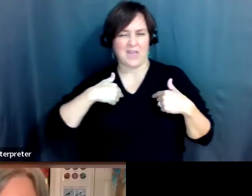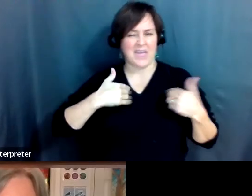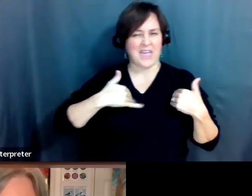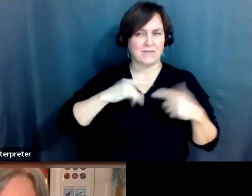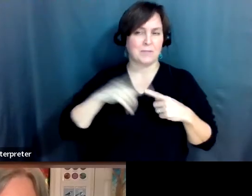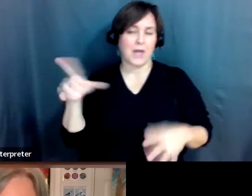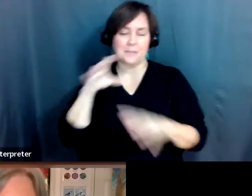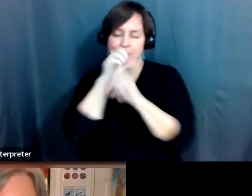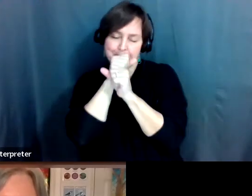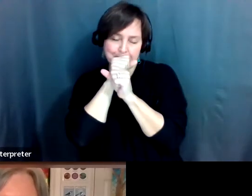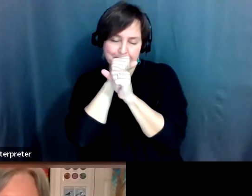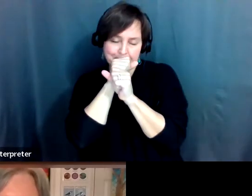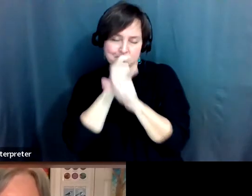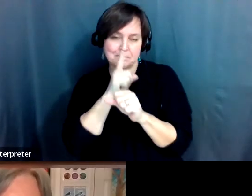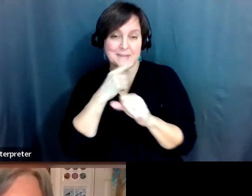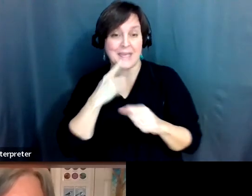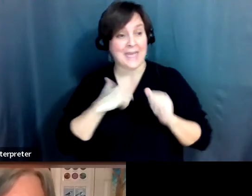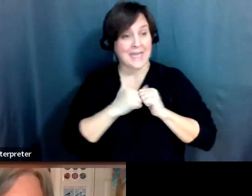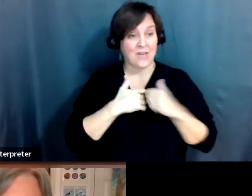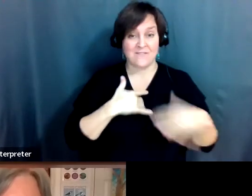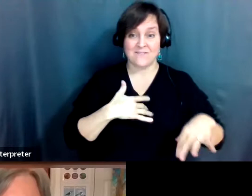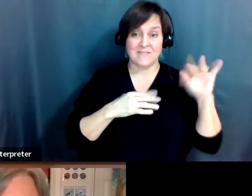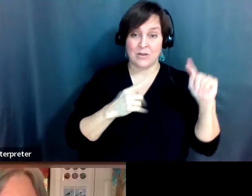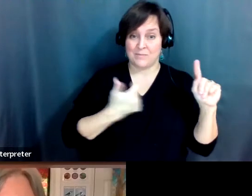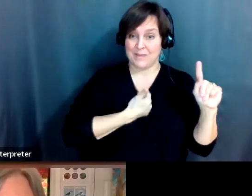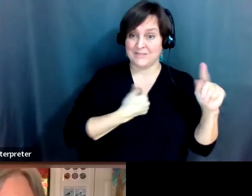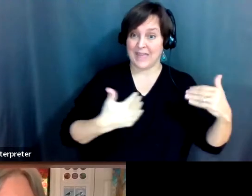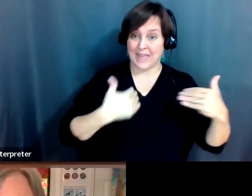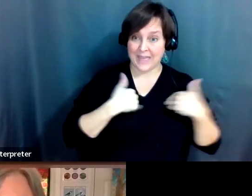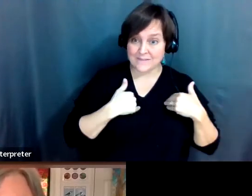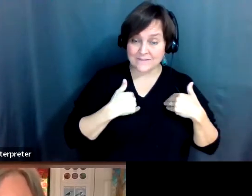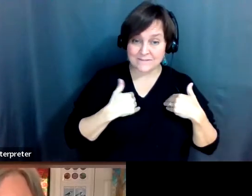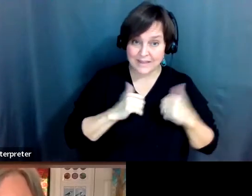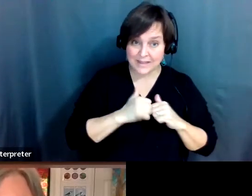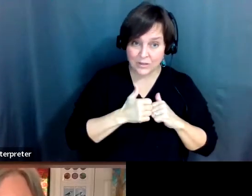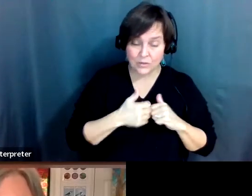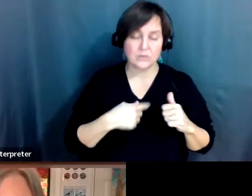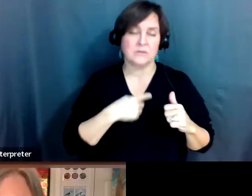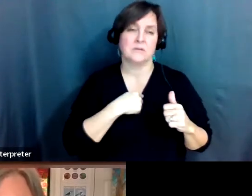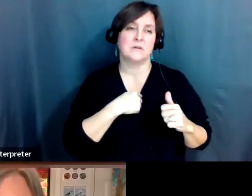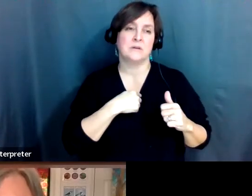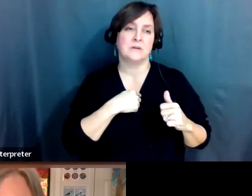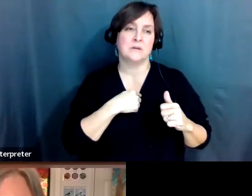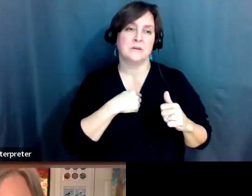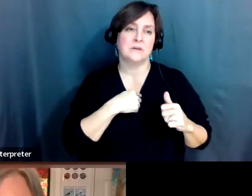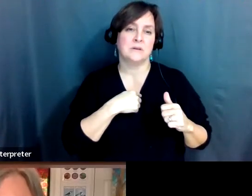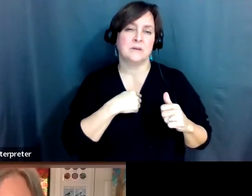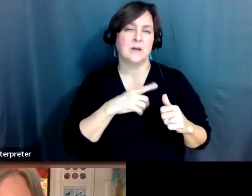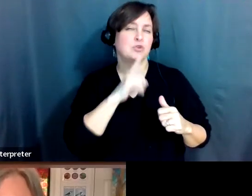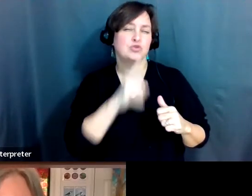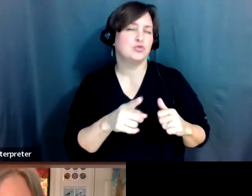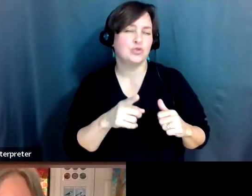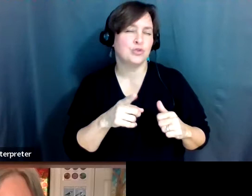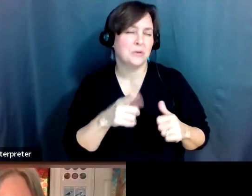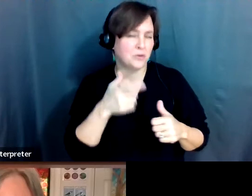Um, the way that I found out that I had muscular dystrophy, um, uh, I'm sure a lot of people, you will,